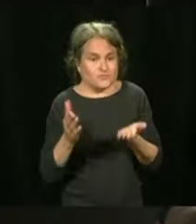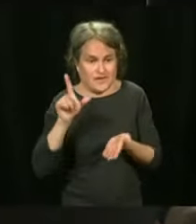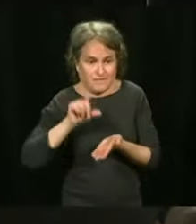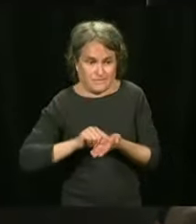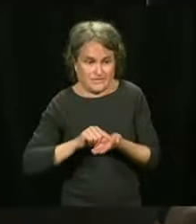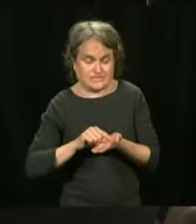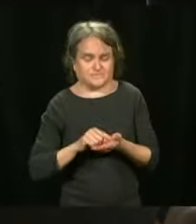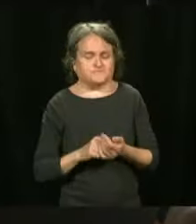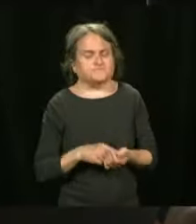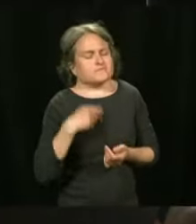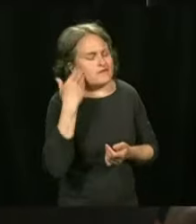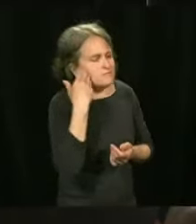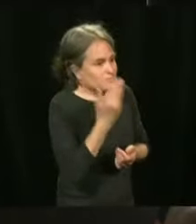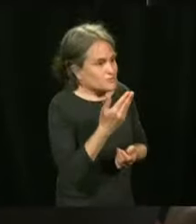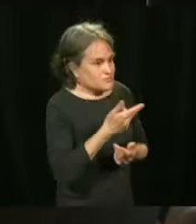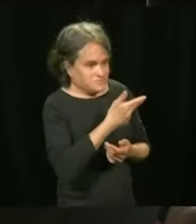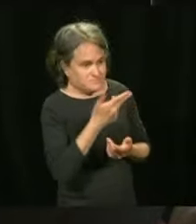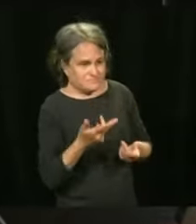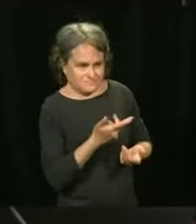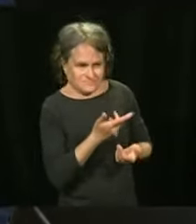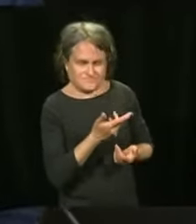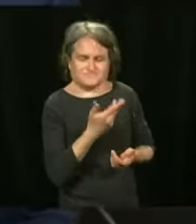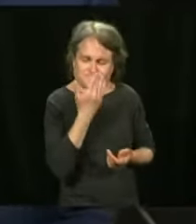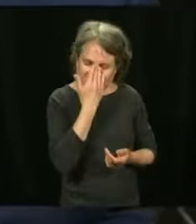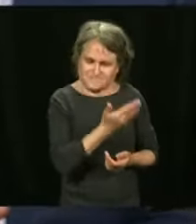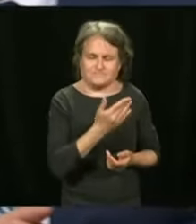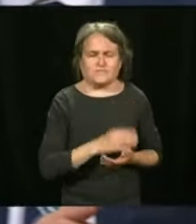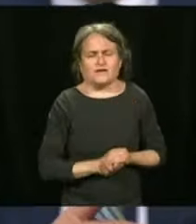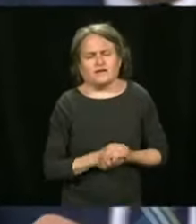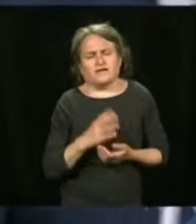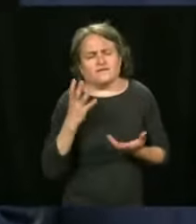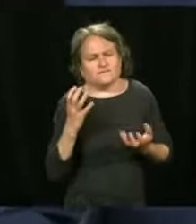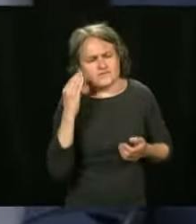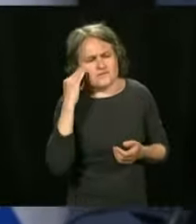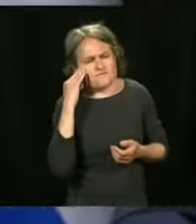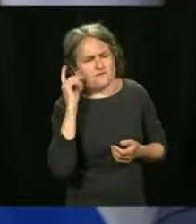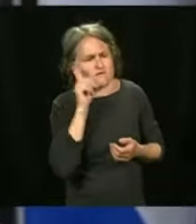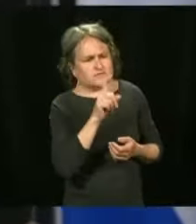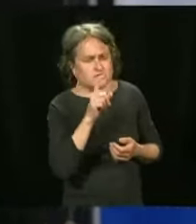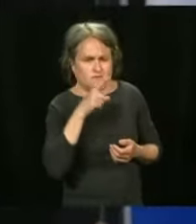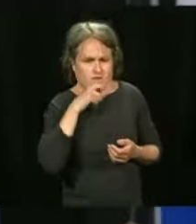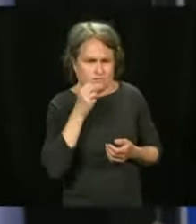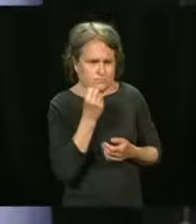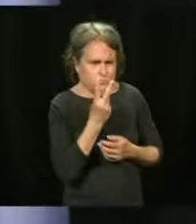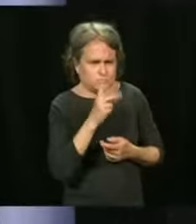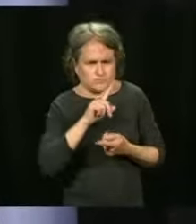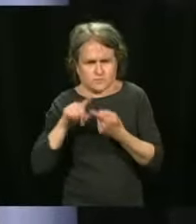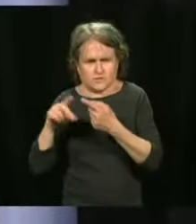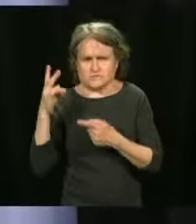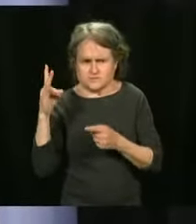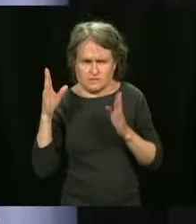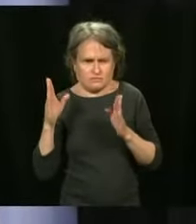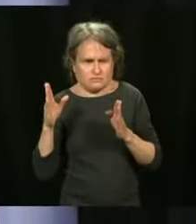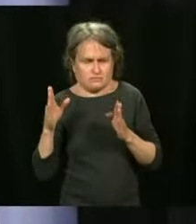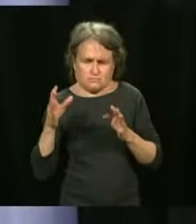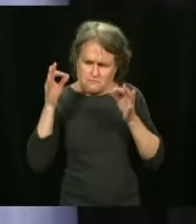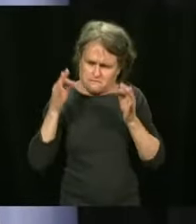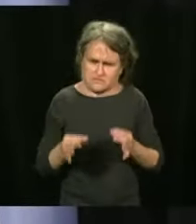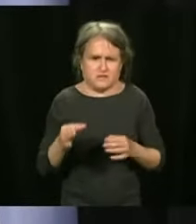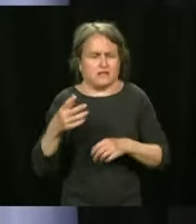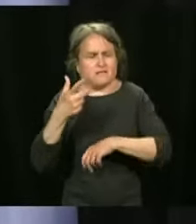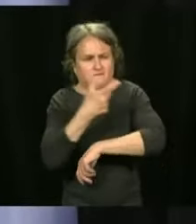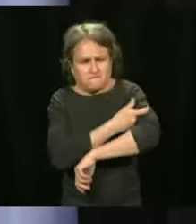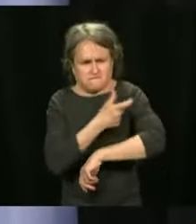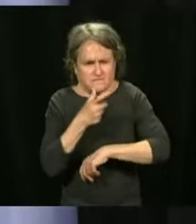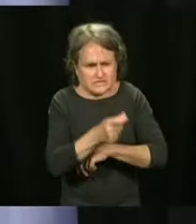I'd like to have more details. So, it's confirmed that the 12- to 17-year-olds will get a dose by the end of the school year.